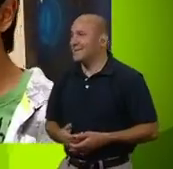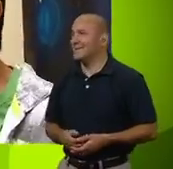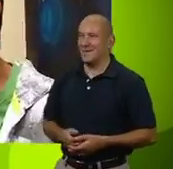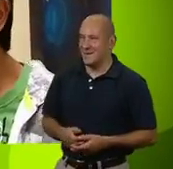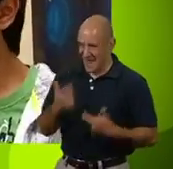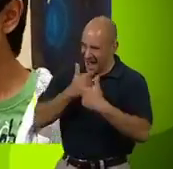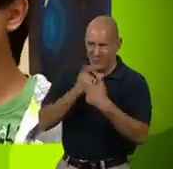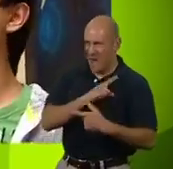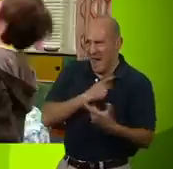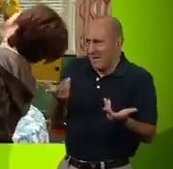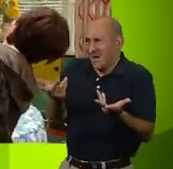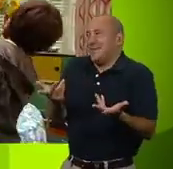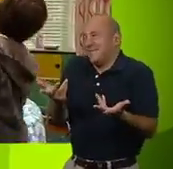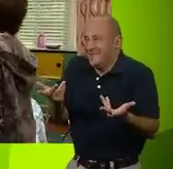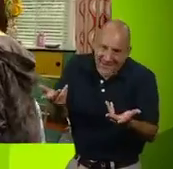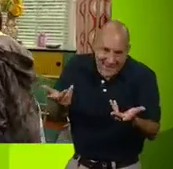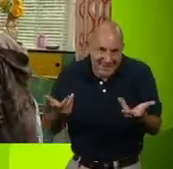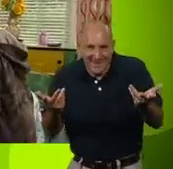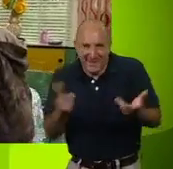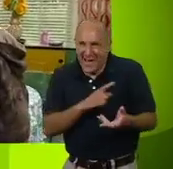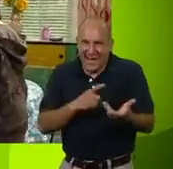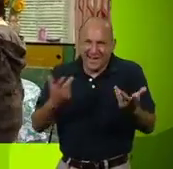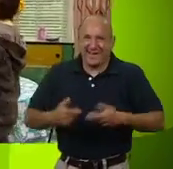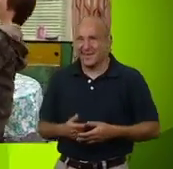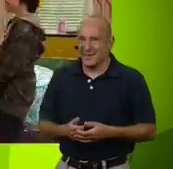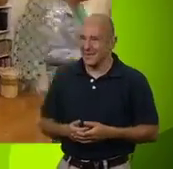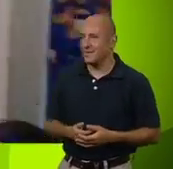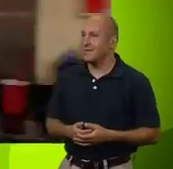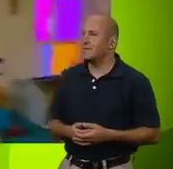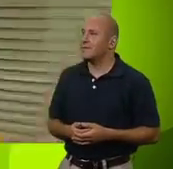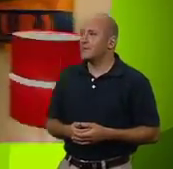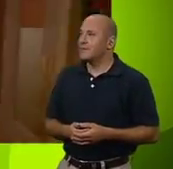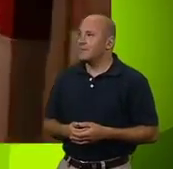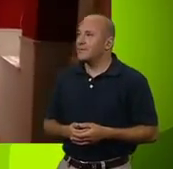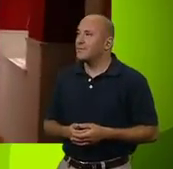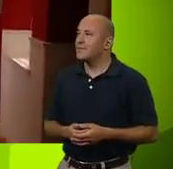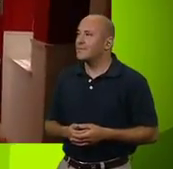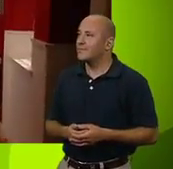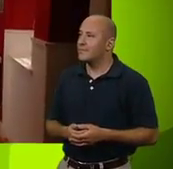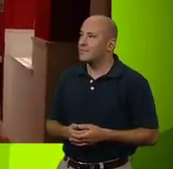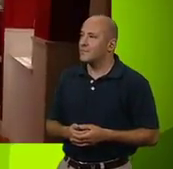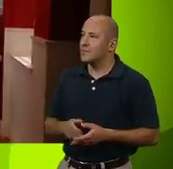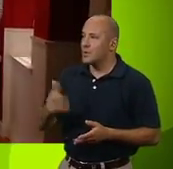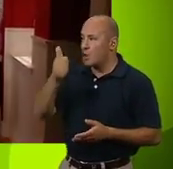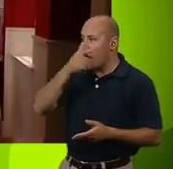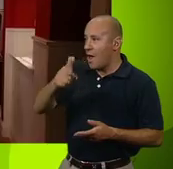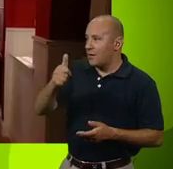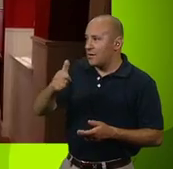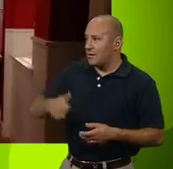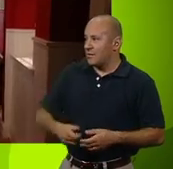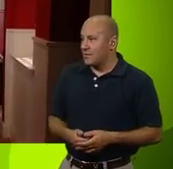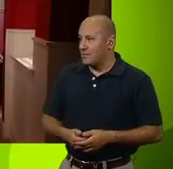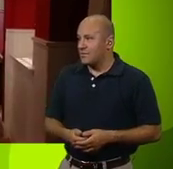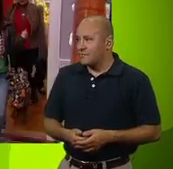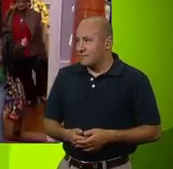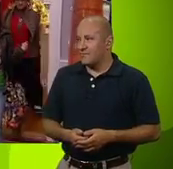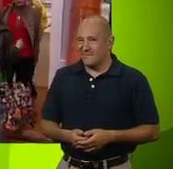I don't even know why we're laughing. Mh-mh-mh-mh-mh-mh. Mh-mh-mh-mh-mh.-mh-mh-mh Break your leg, Dunny. That's what got